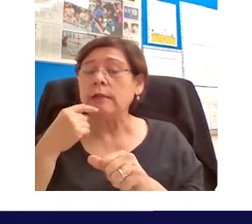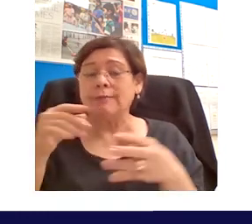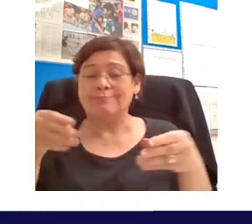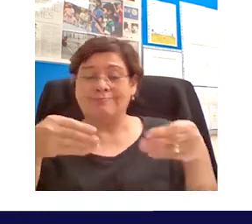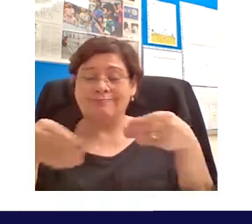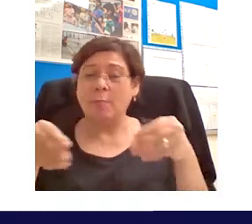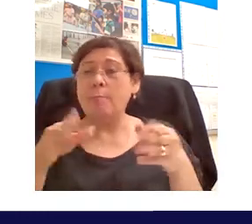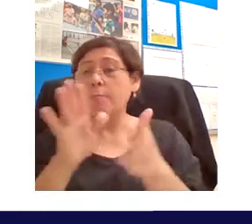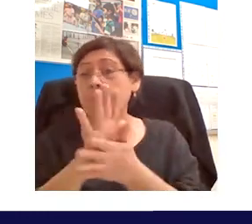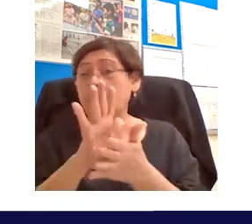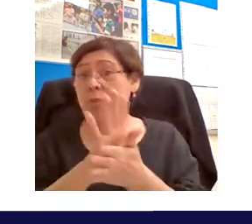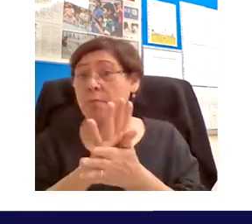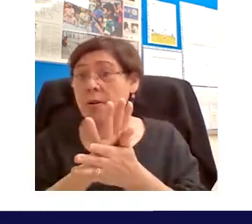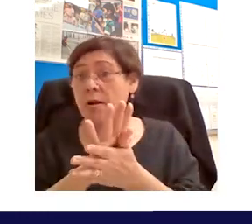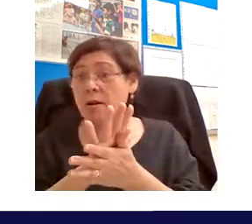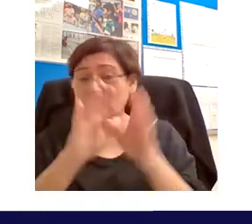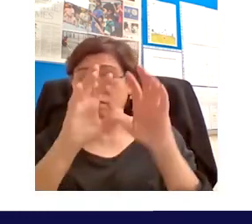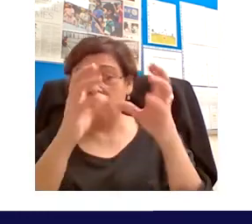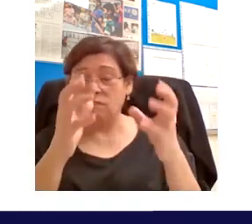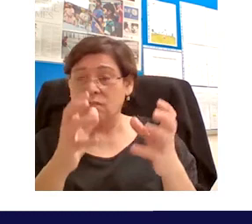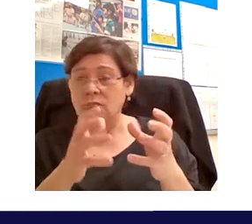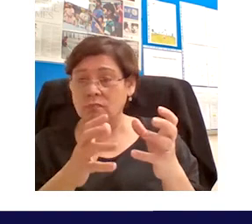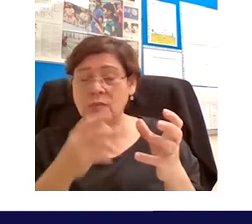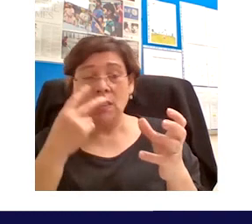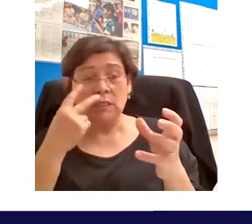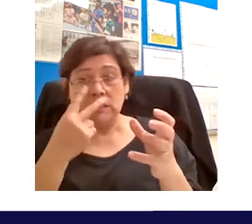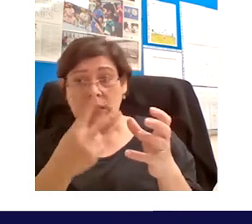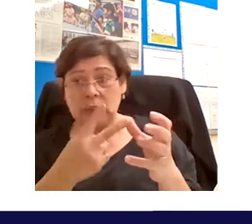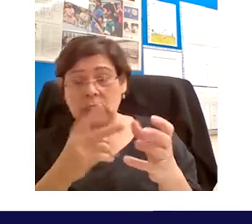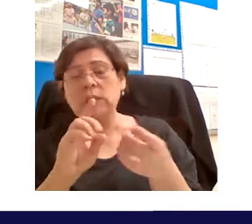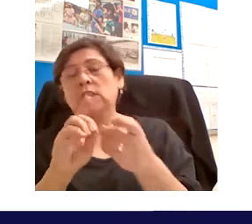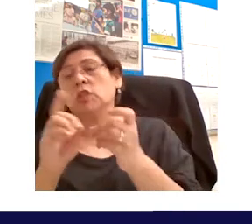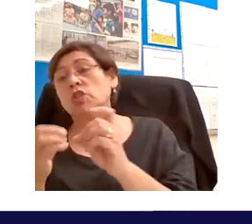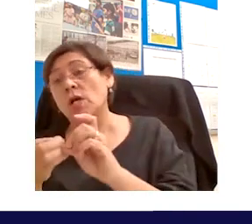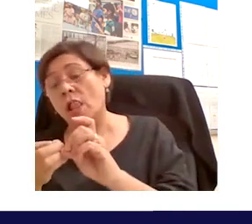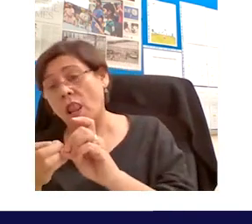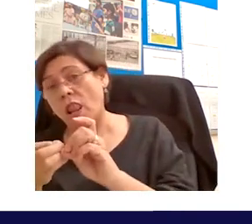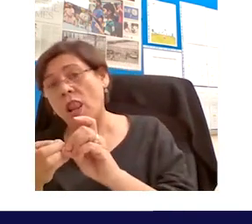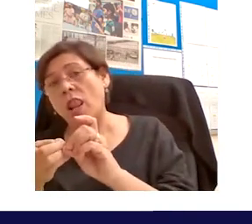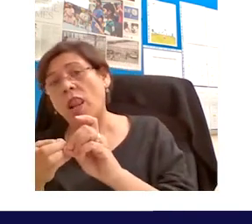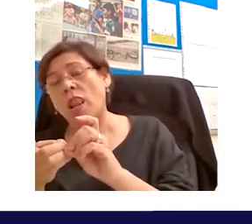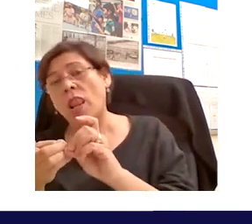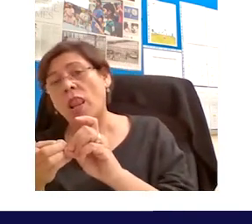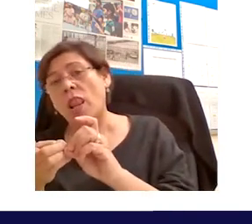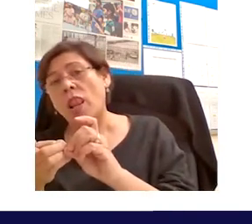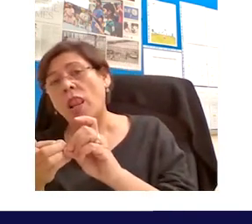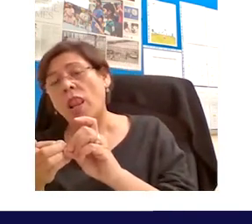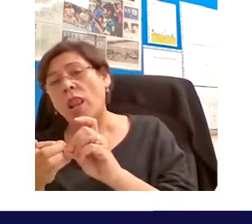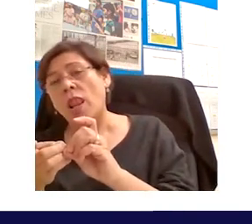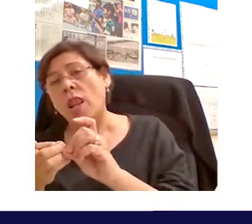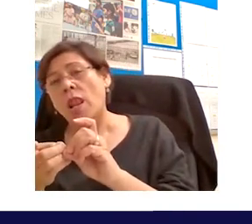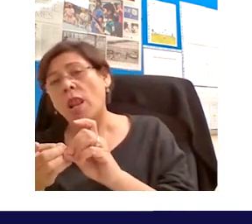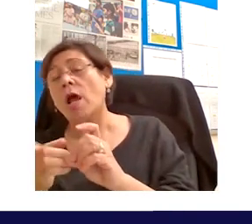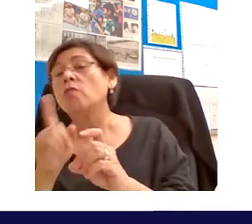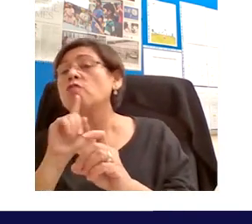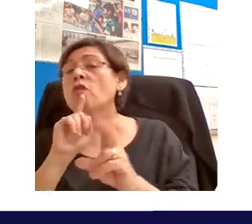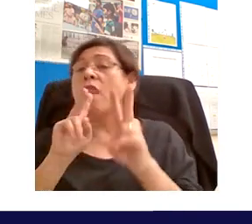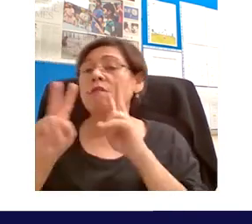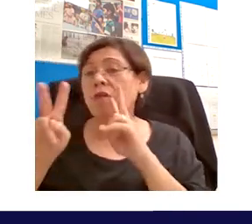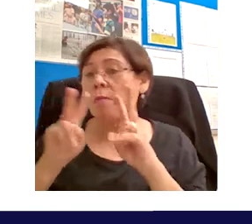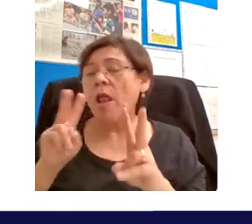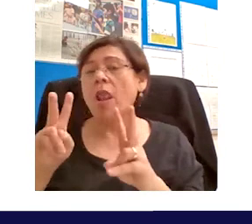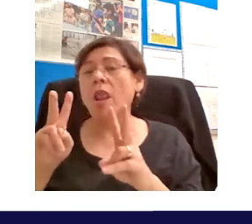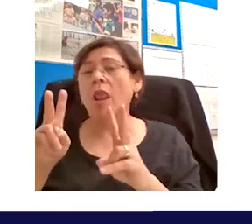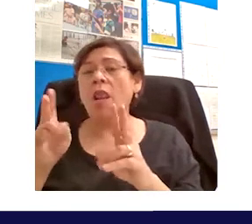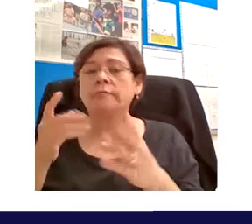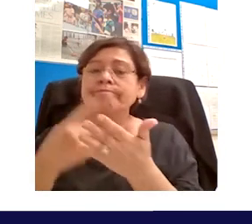uh evanescent uh digital materials uh and of course all the uh verbal uh